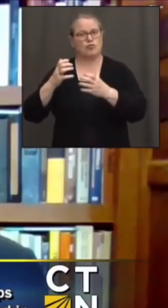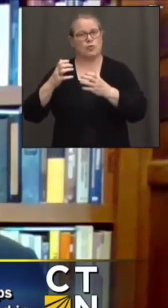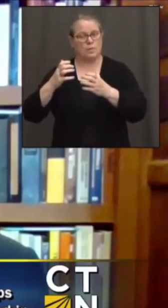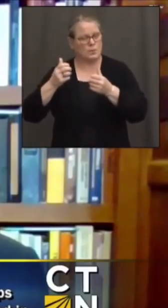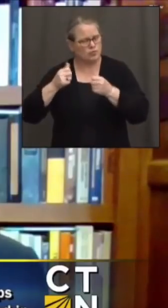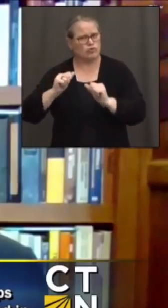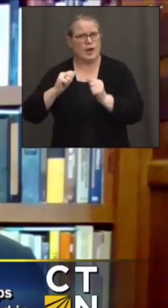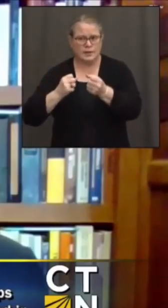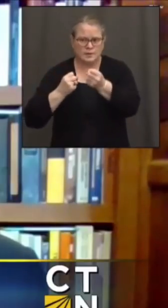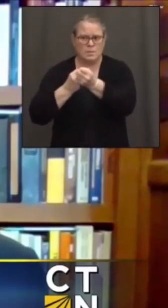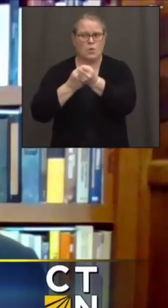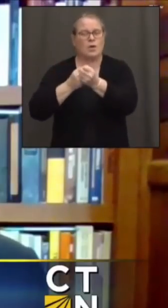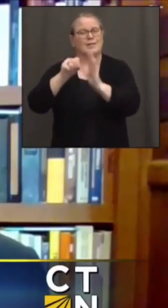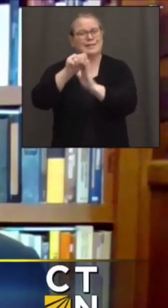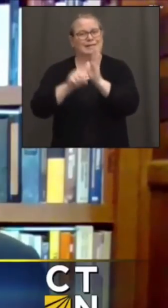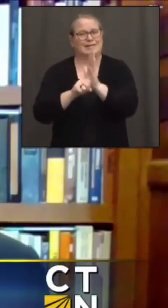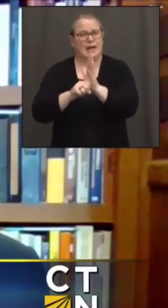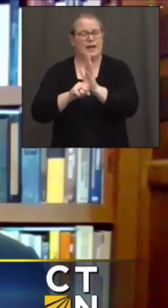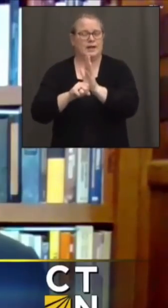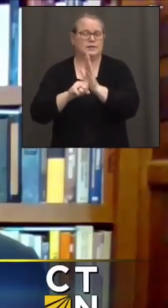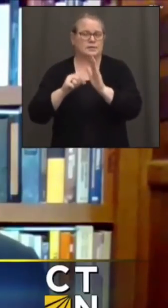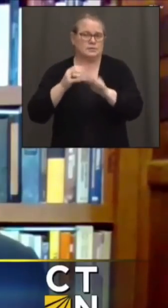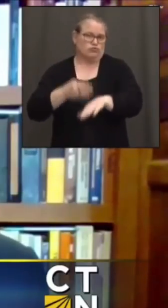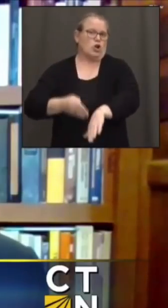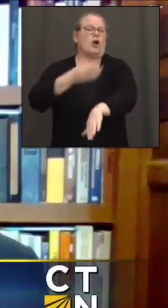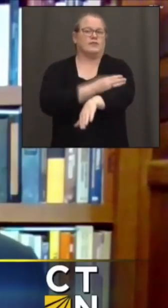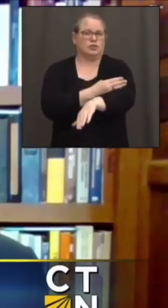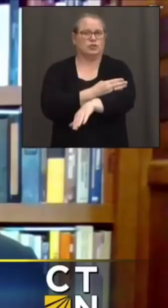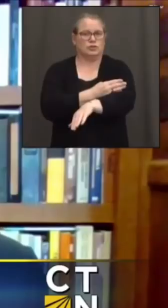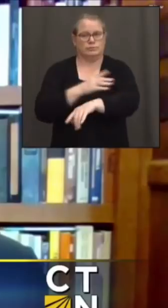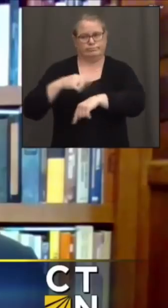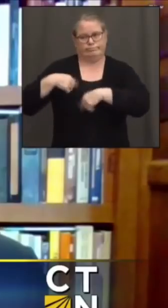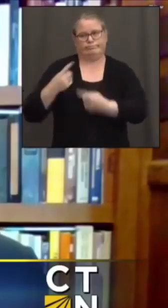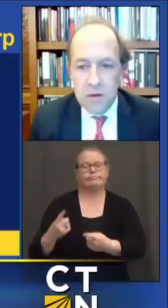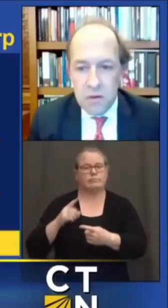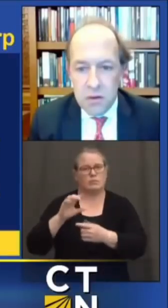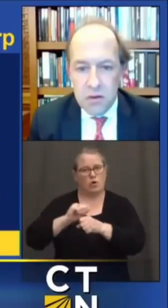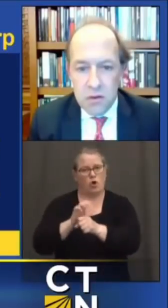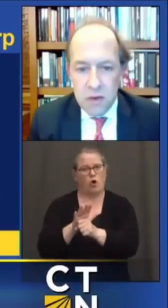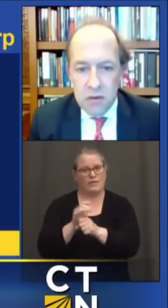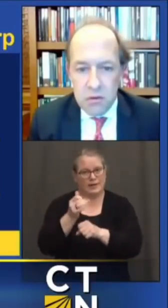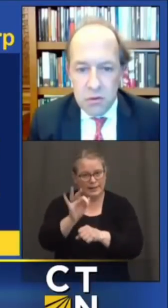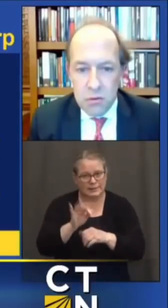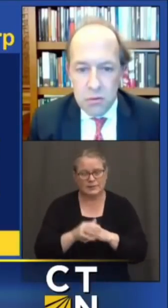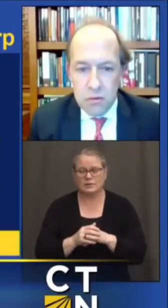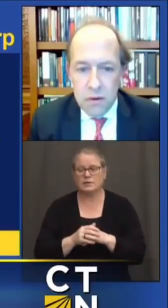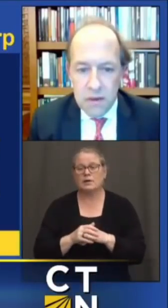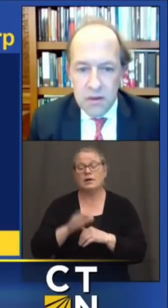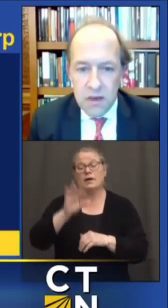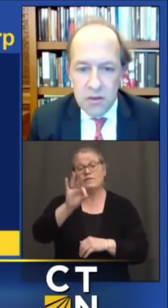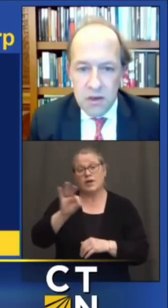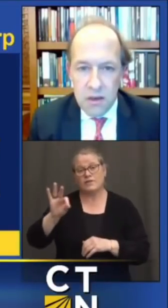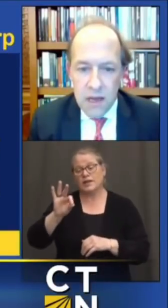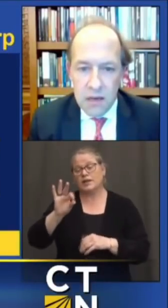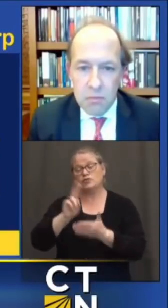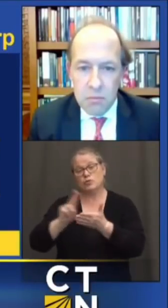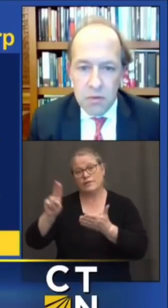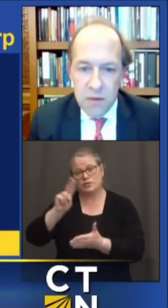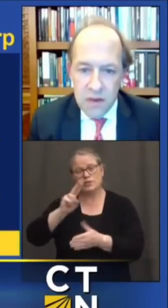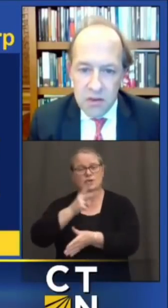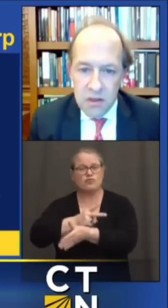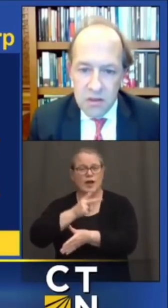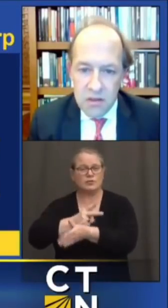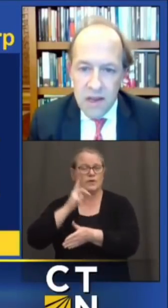recovery from COVID-19. Now, the Corps itself is a program through which Fairfield University's Graduate School of Education and Allied